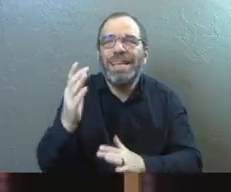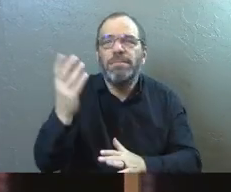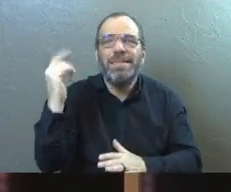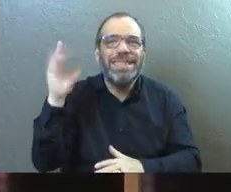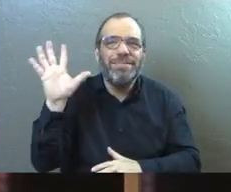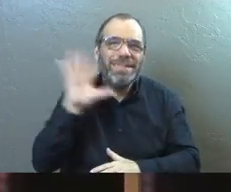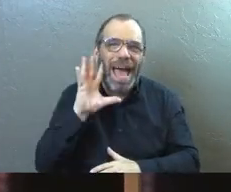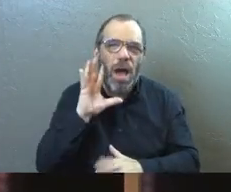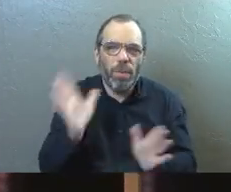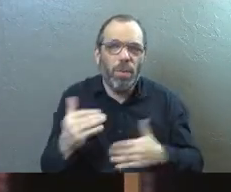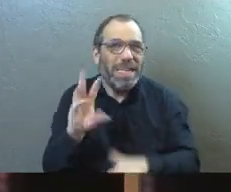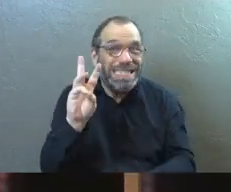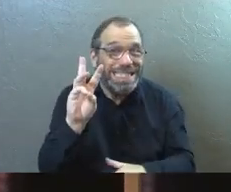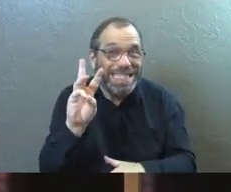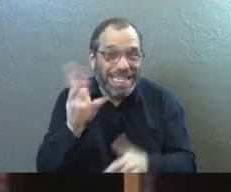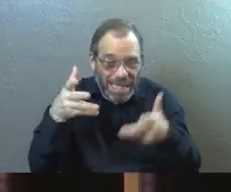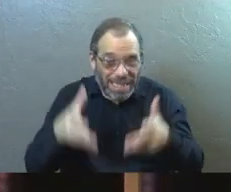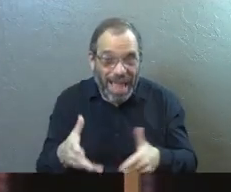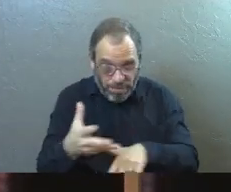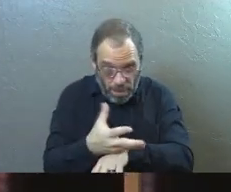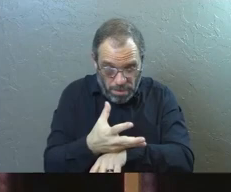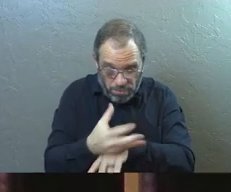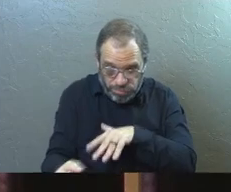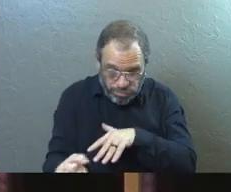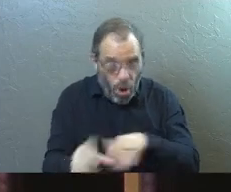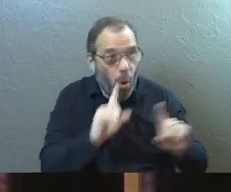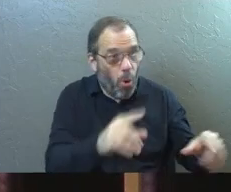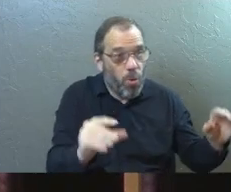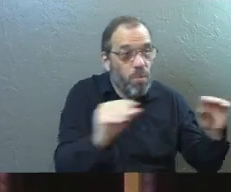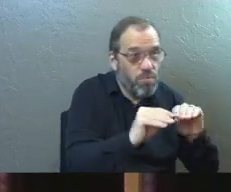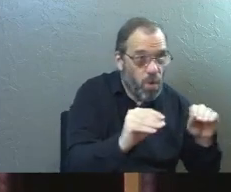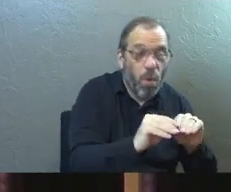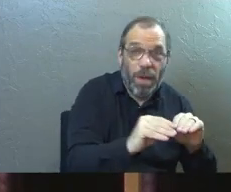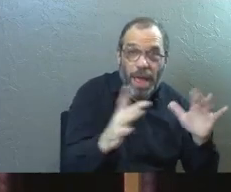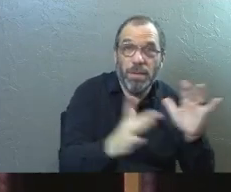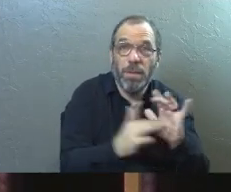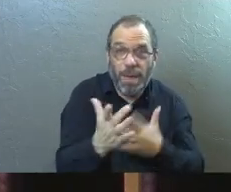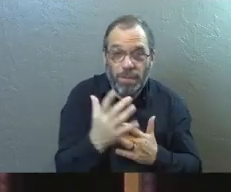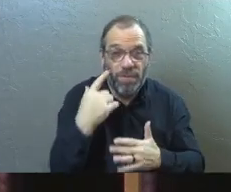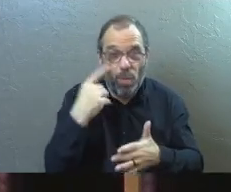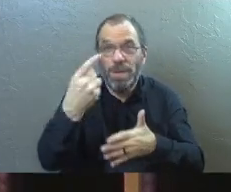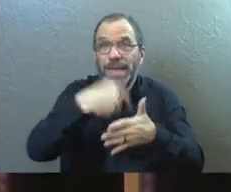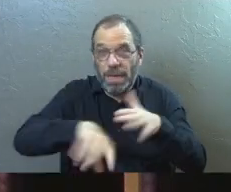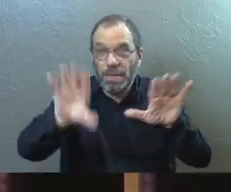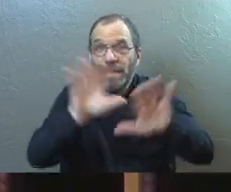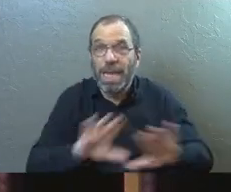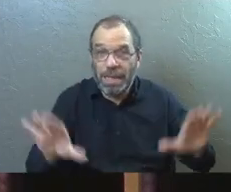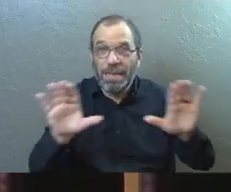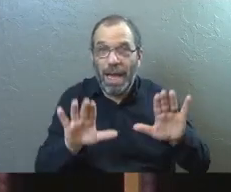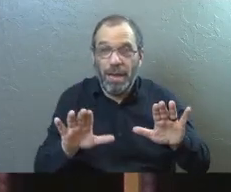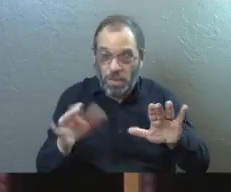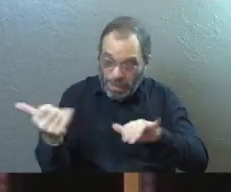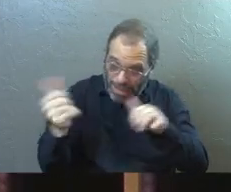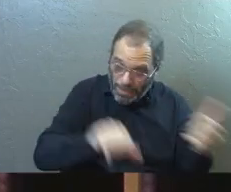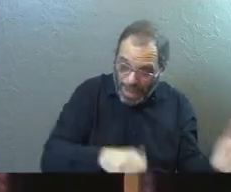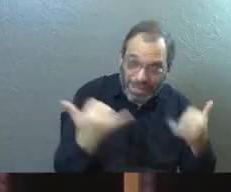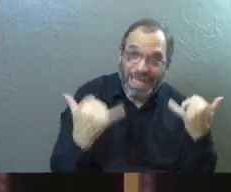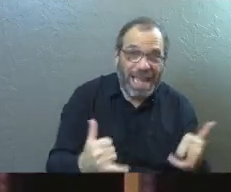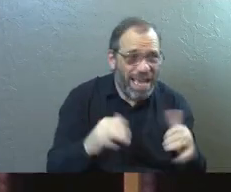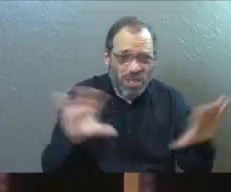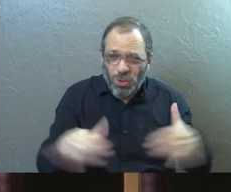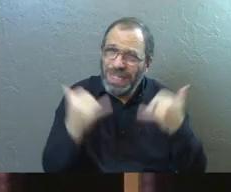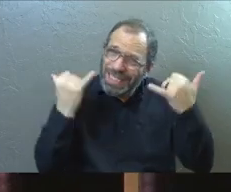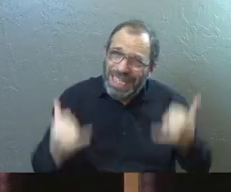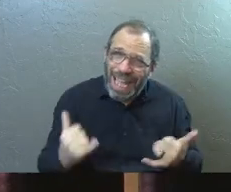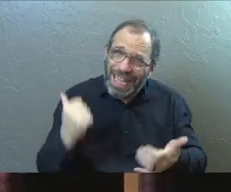sound booth. We've got six of them left. And if we run out, we'll just order more and we'll have your Bible here for you next week. Get baptized today. Do the